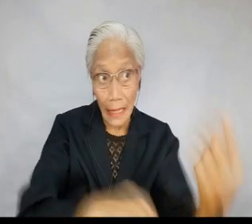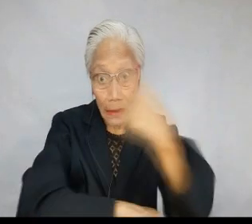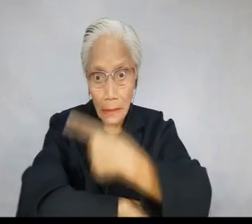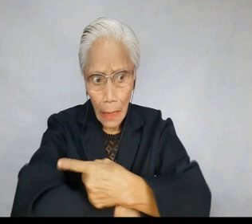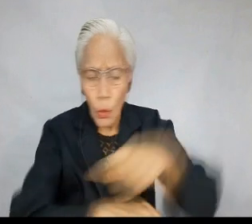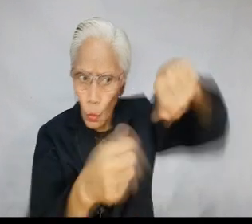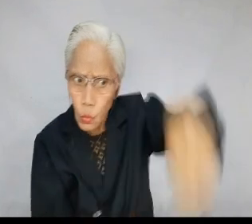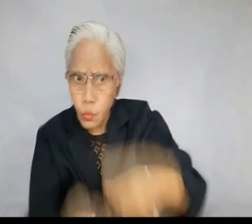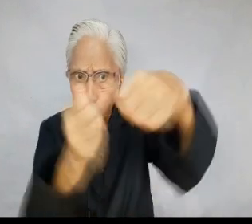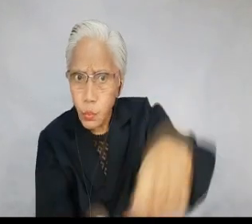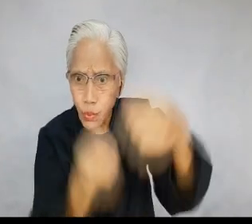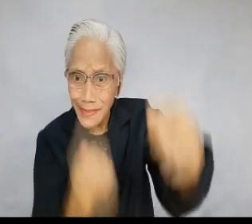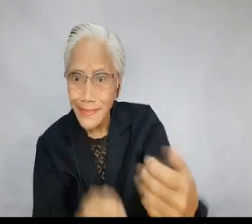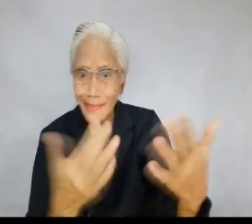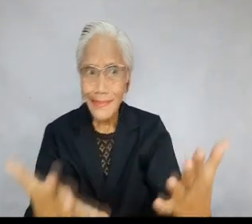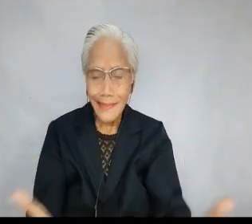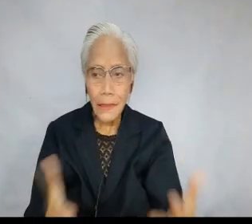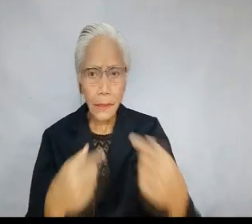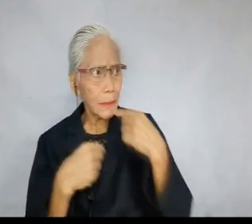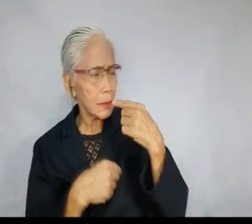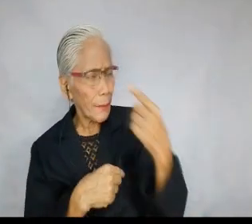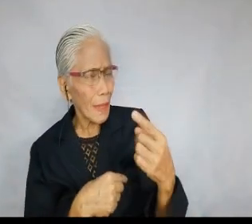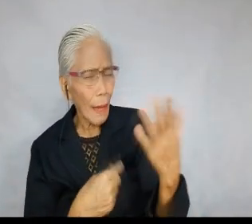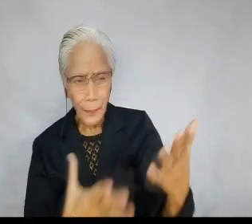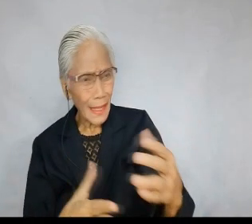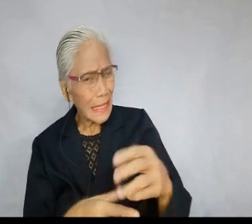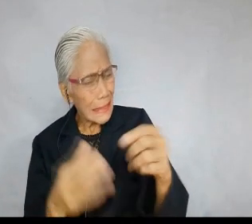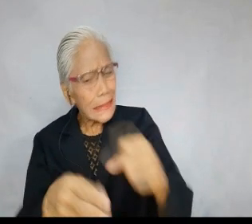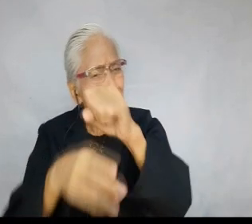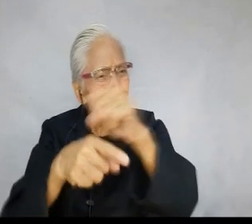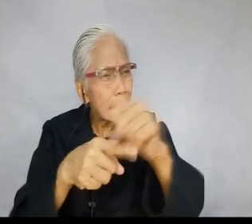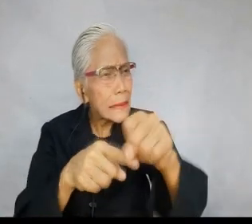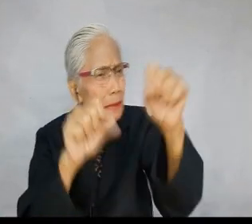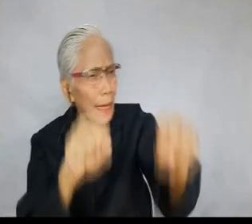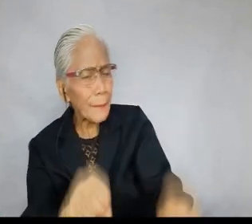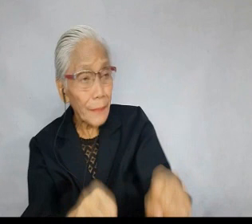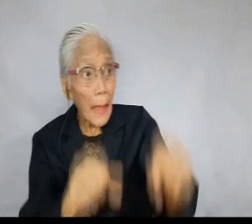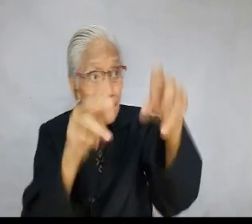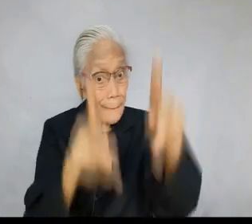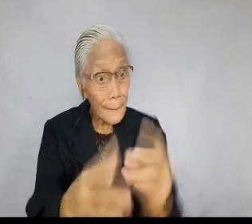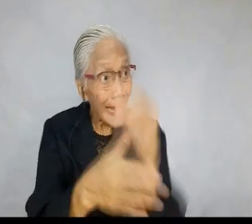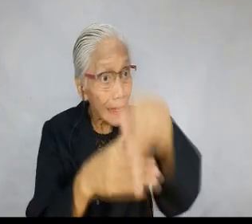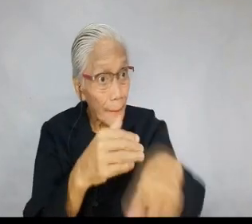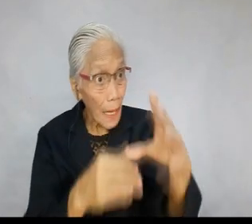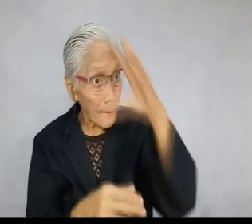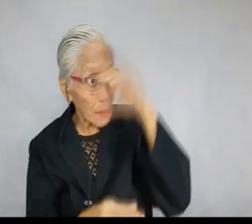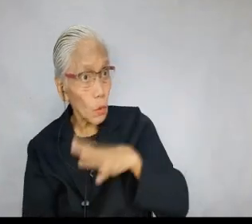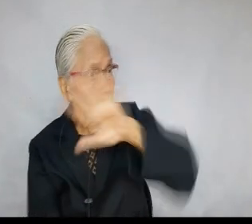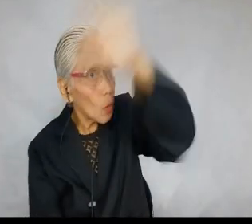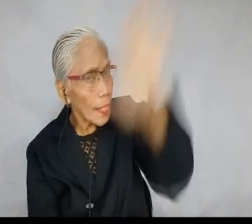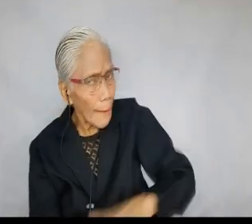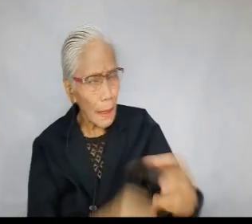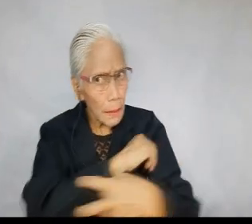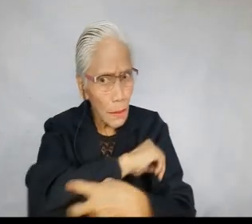On the following day, he dug a hole for the seed, then said to the king, This seed can only be planted by a person who never stole